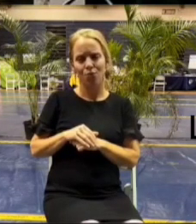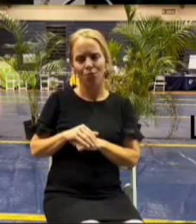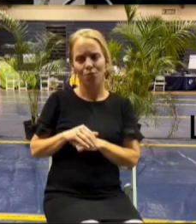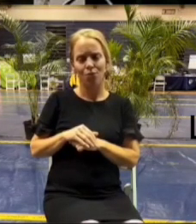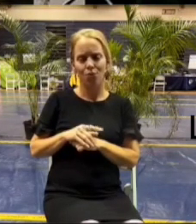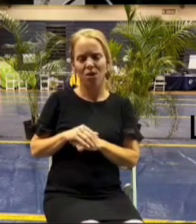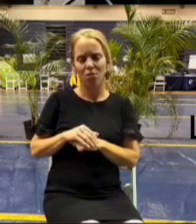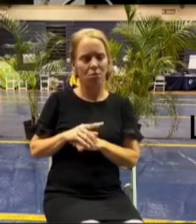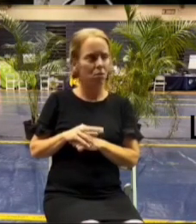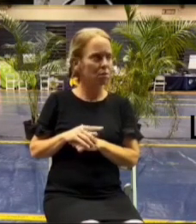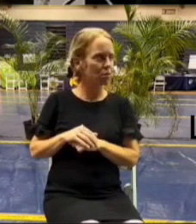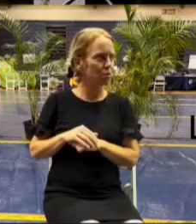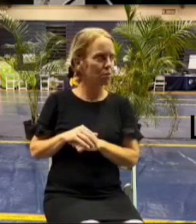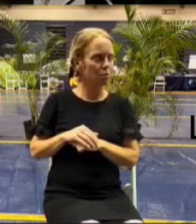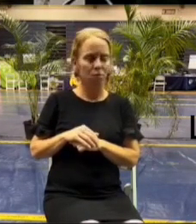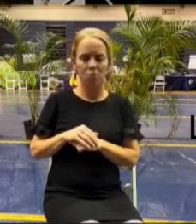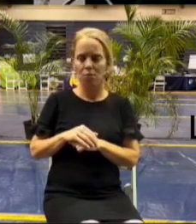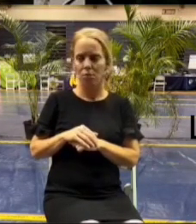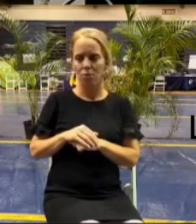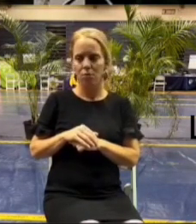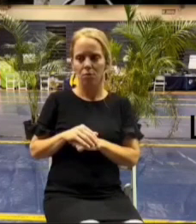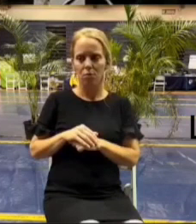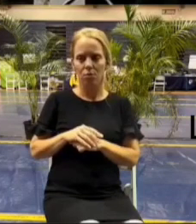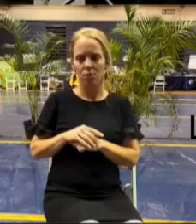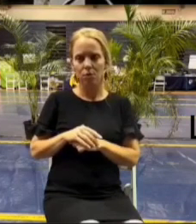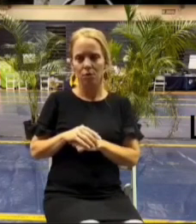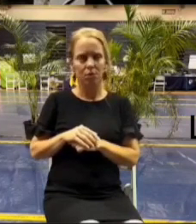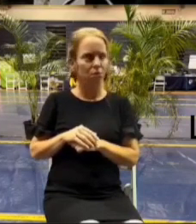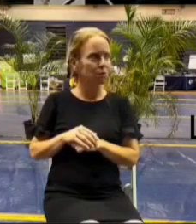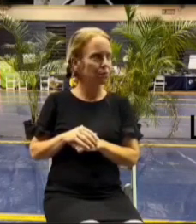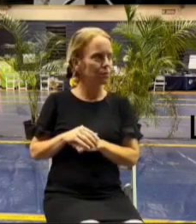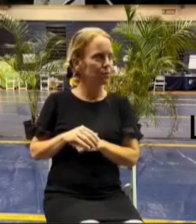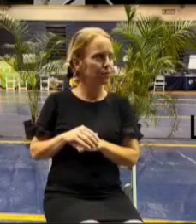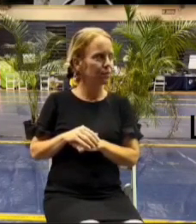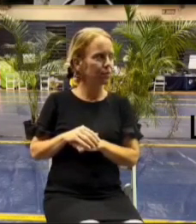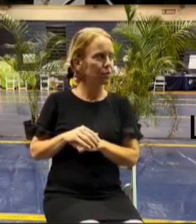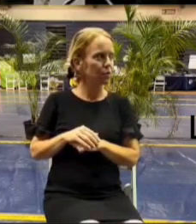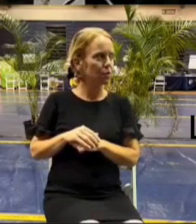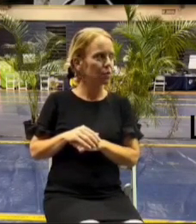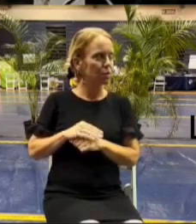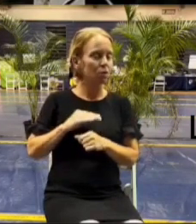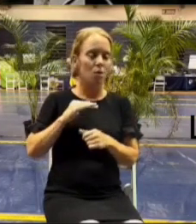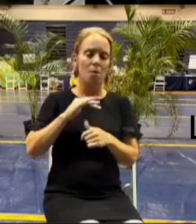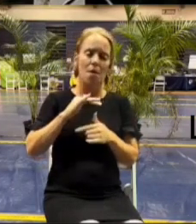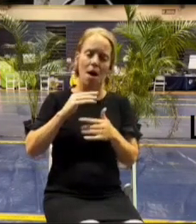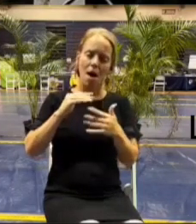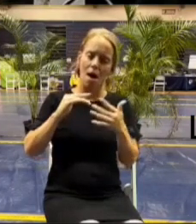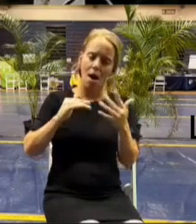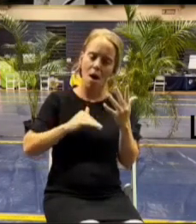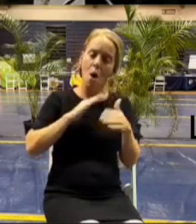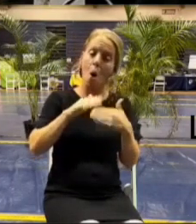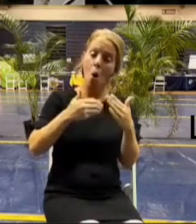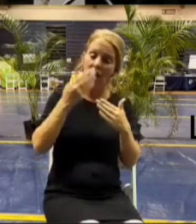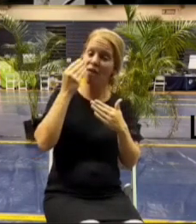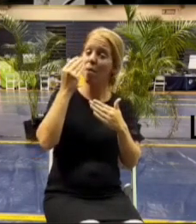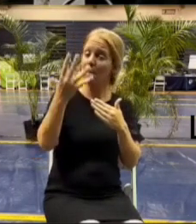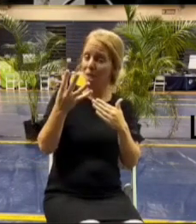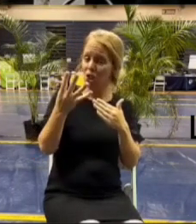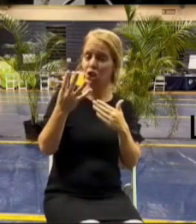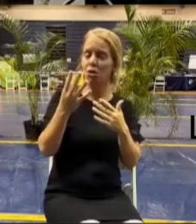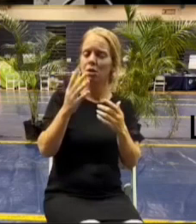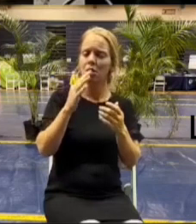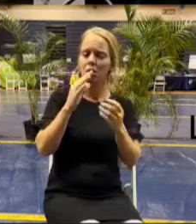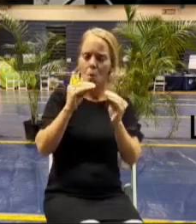home once it's rebuilt um and all this information in more detail than i gave you will be posted